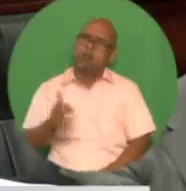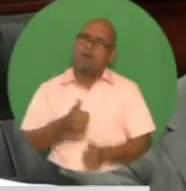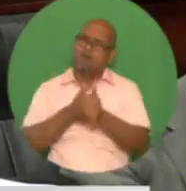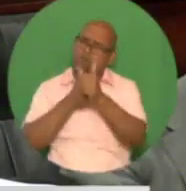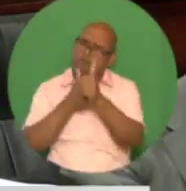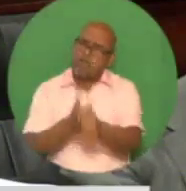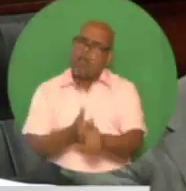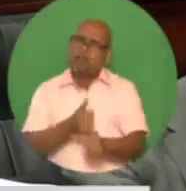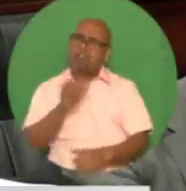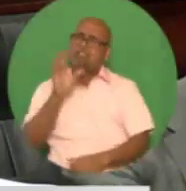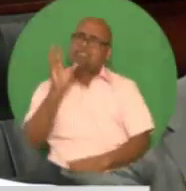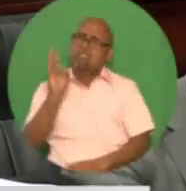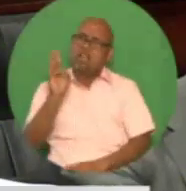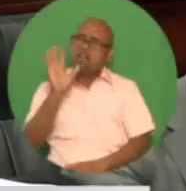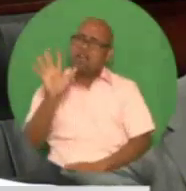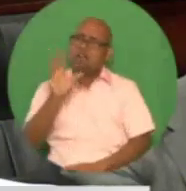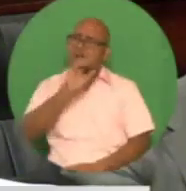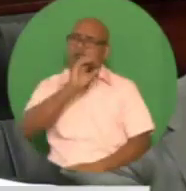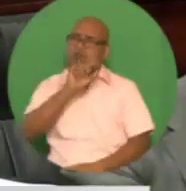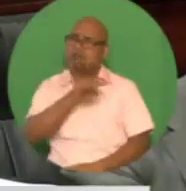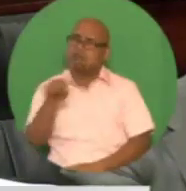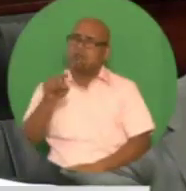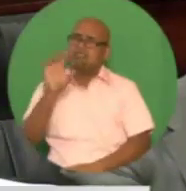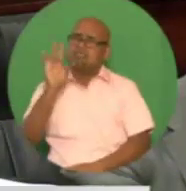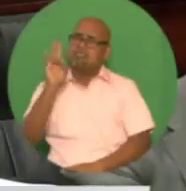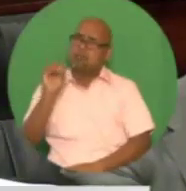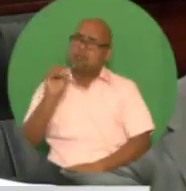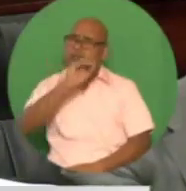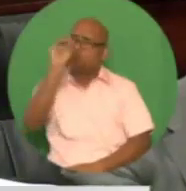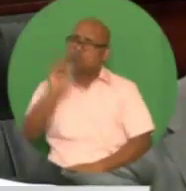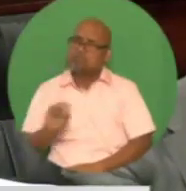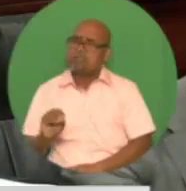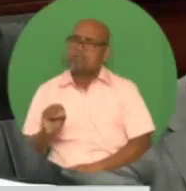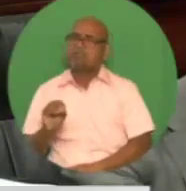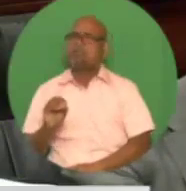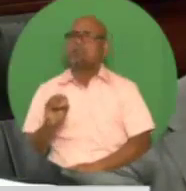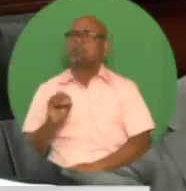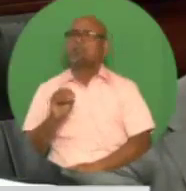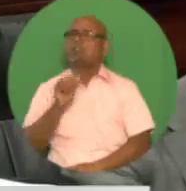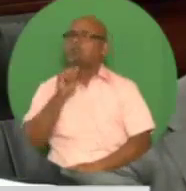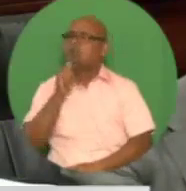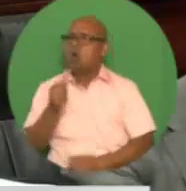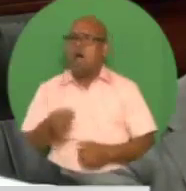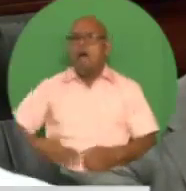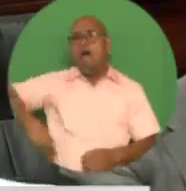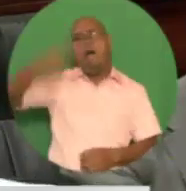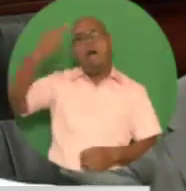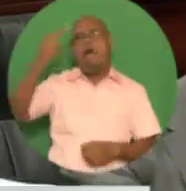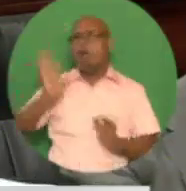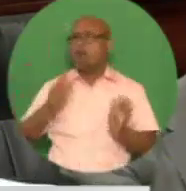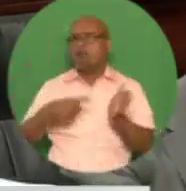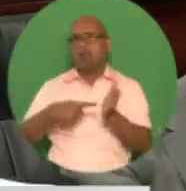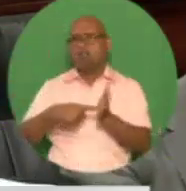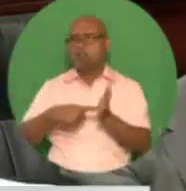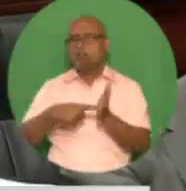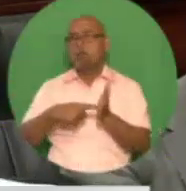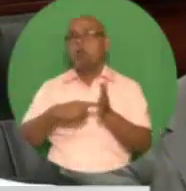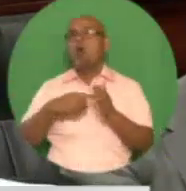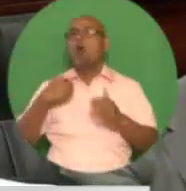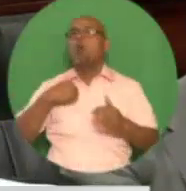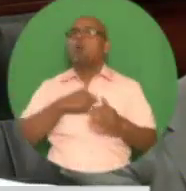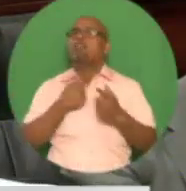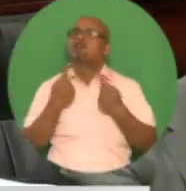of GDP. An increasing use of non-debt-creating financing options would ensure the public sector debt remains